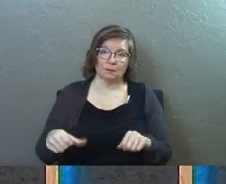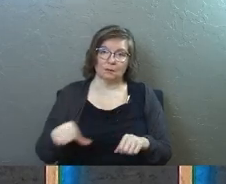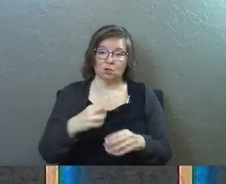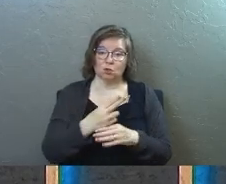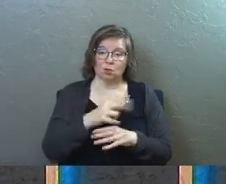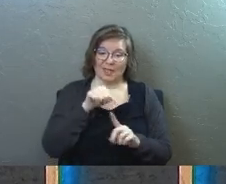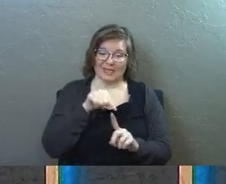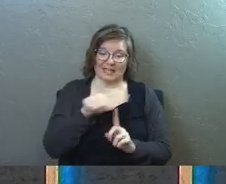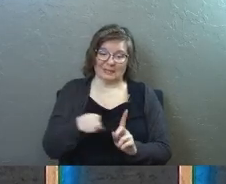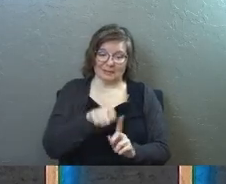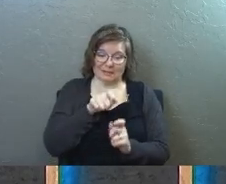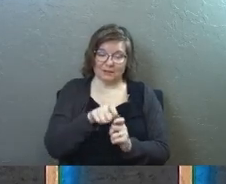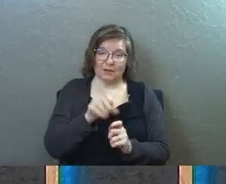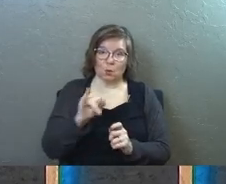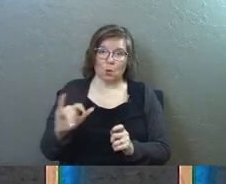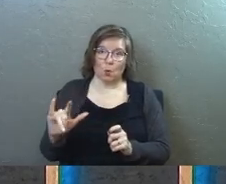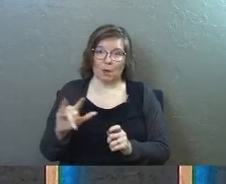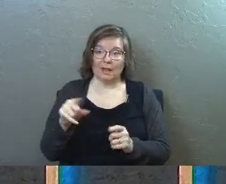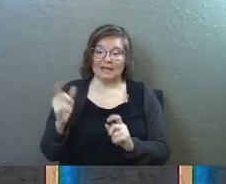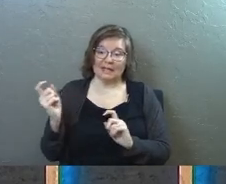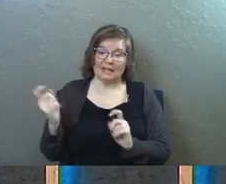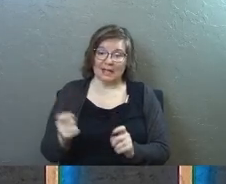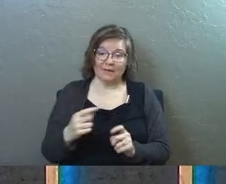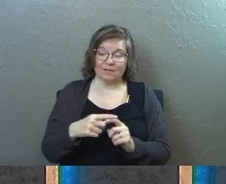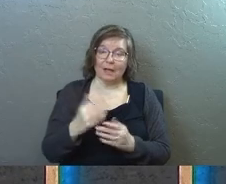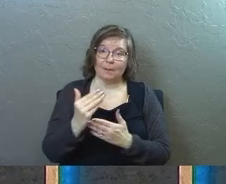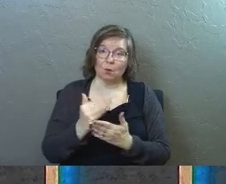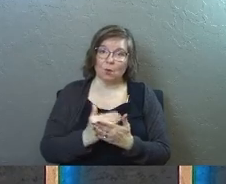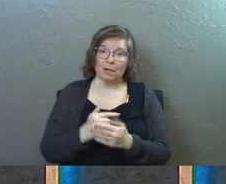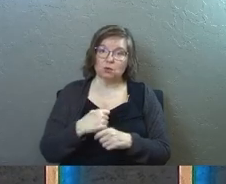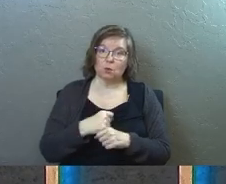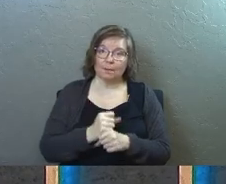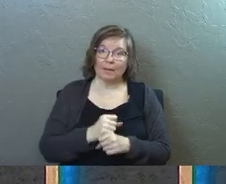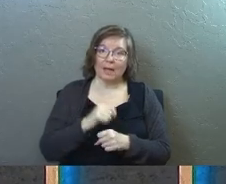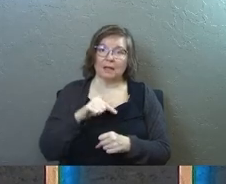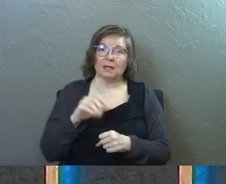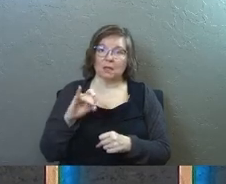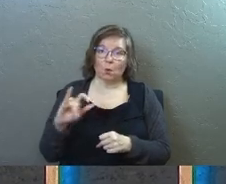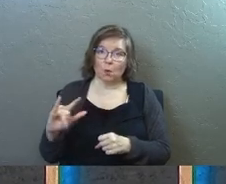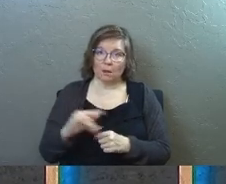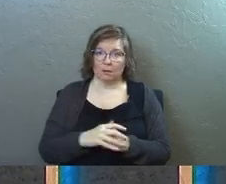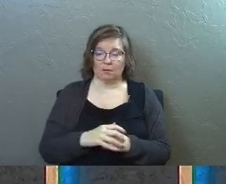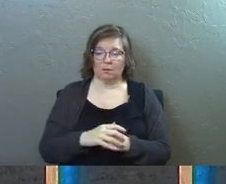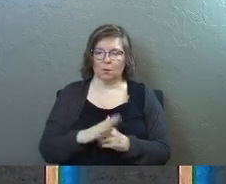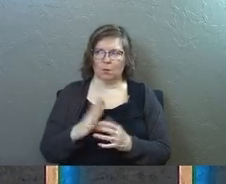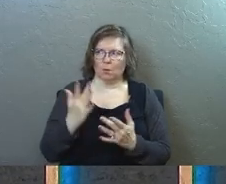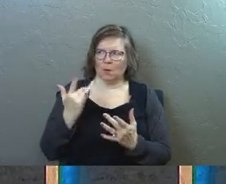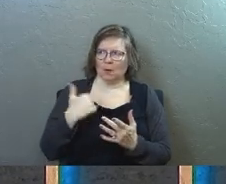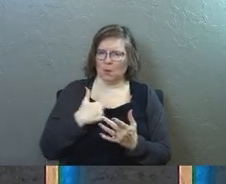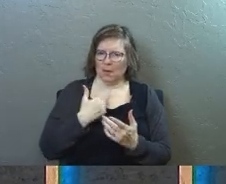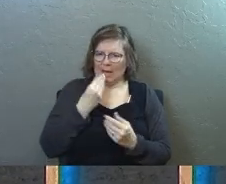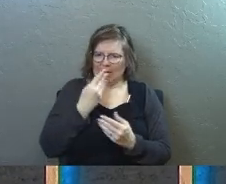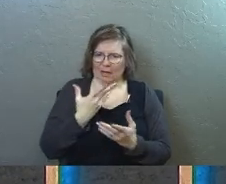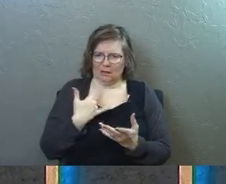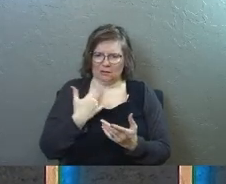was use this particular oil and he gave them the recipe to make the oil and you're like why do I care just hold on